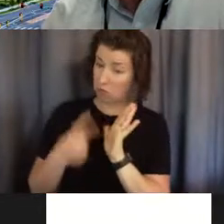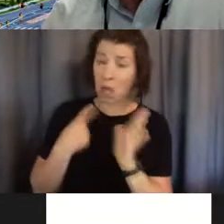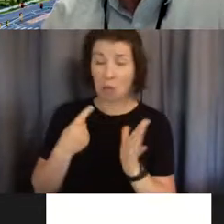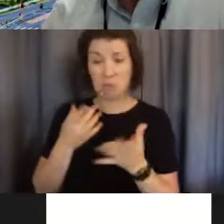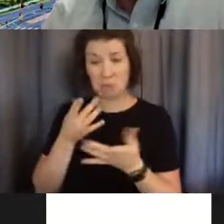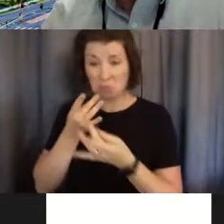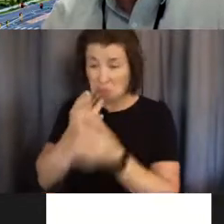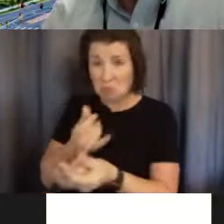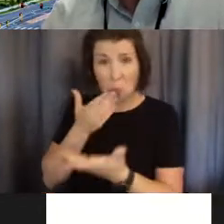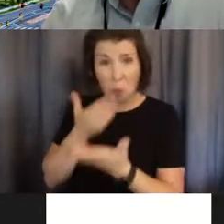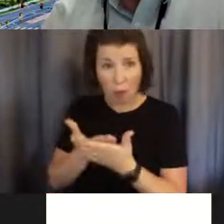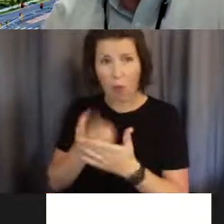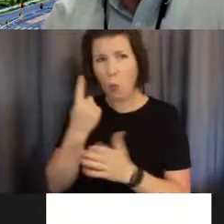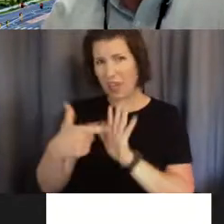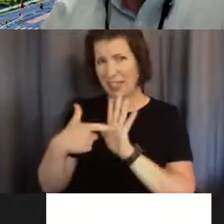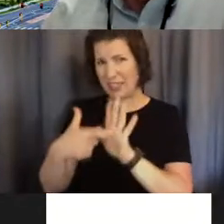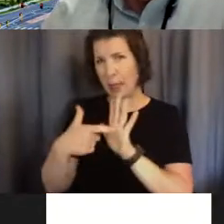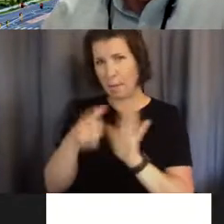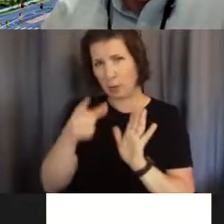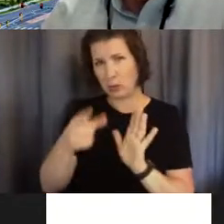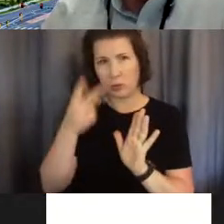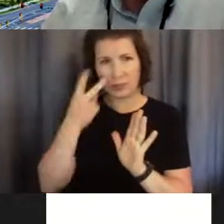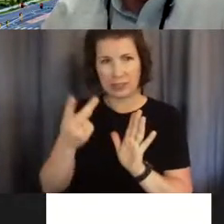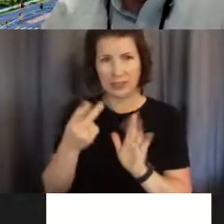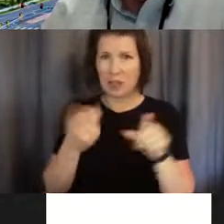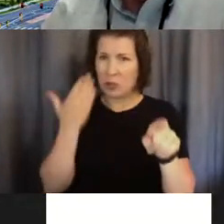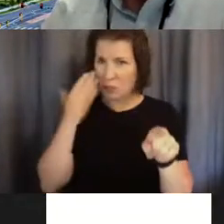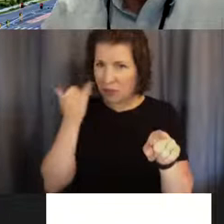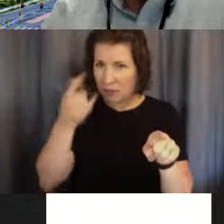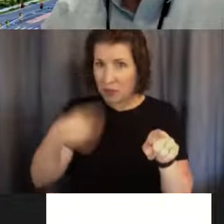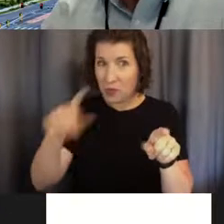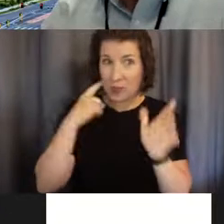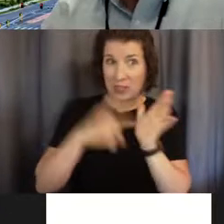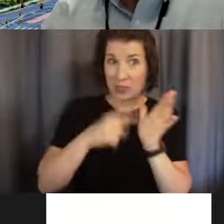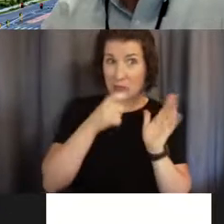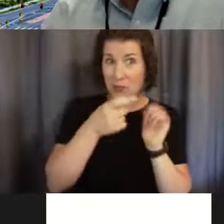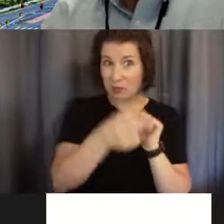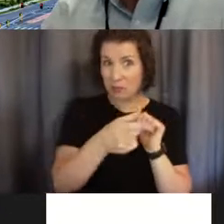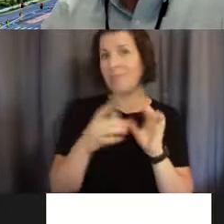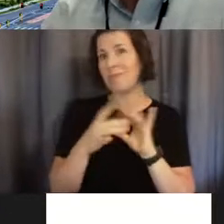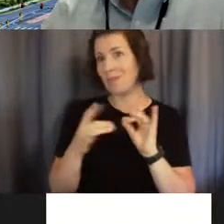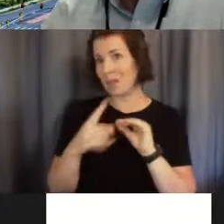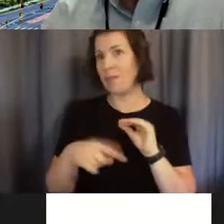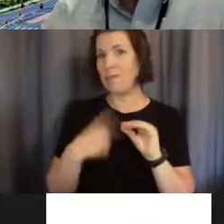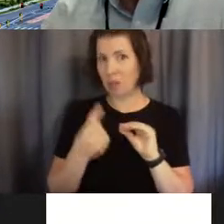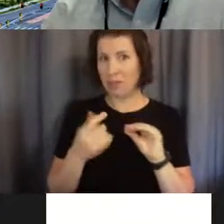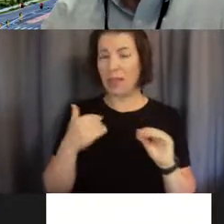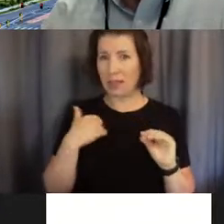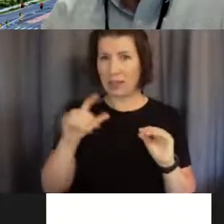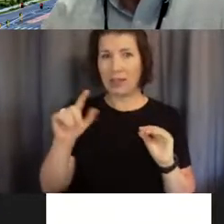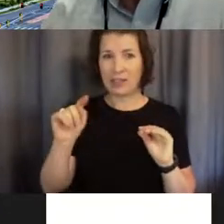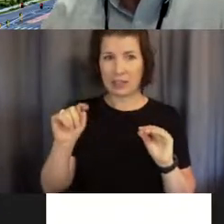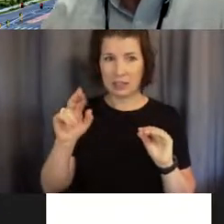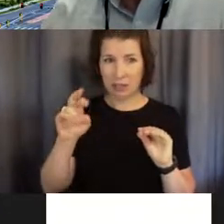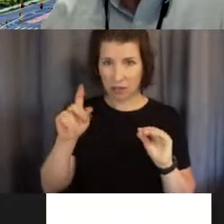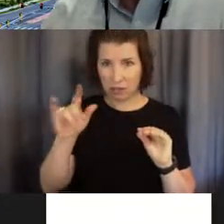you know, one example, you see a lot of recognize who this is, who had talked a lot about having Tetralogy of Fallot and